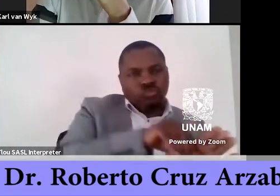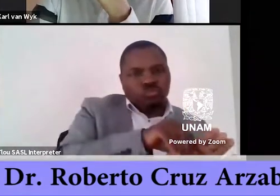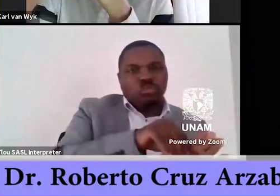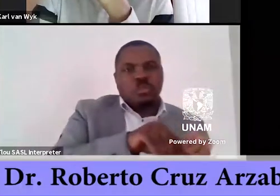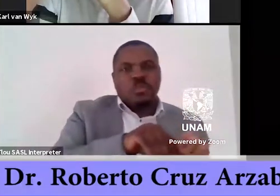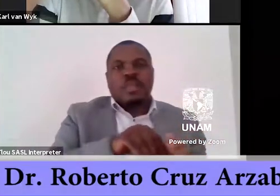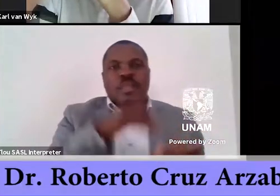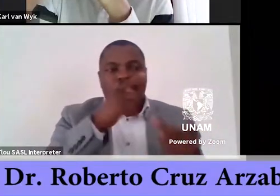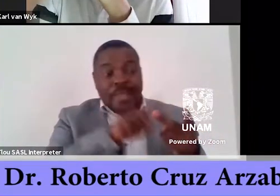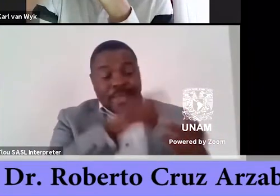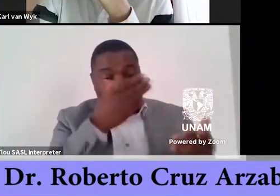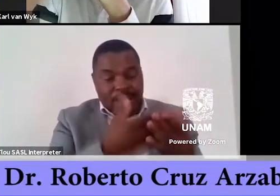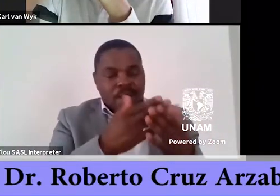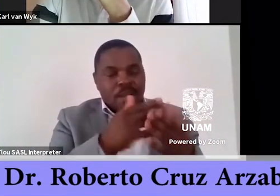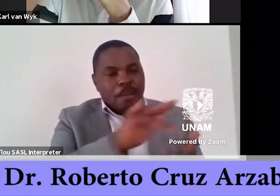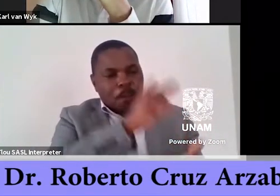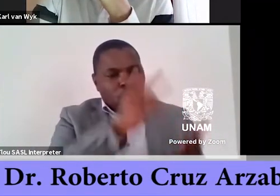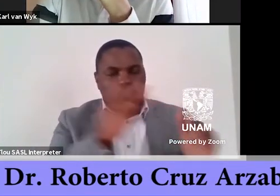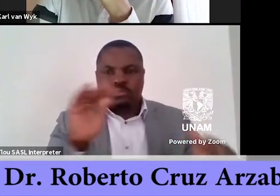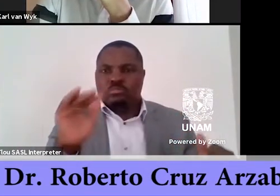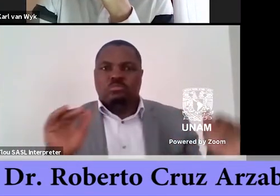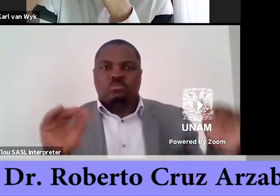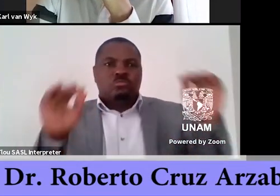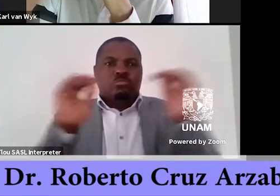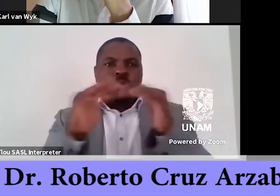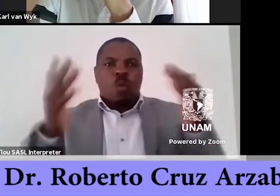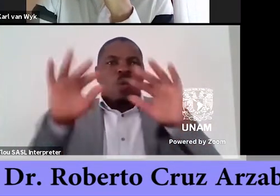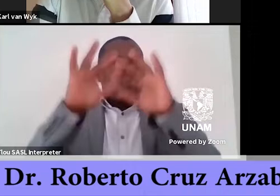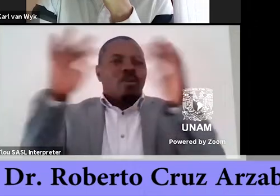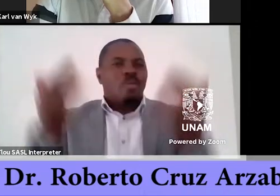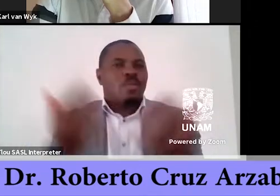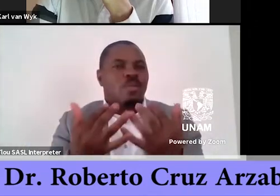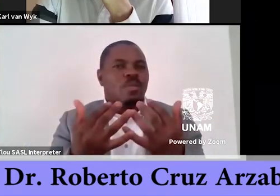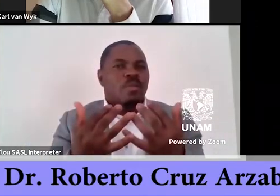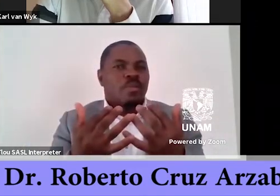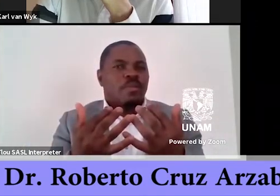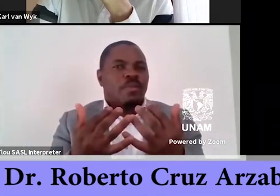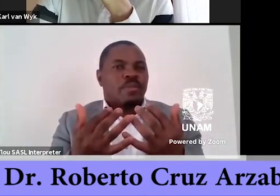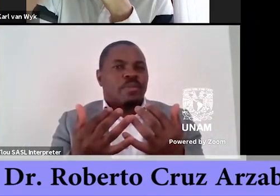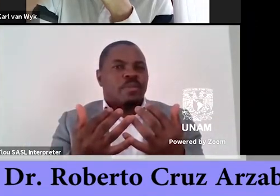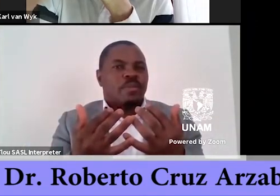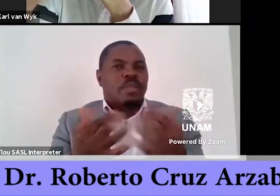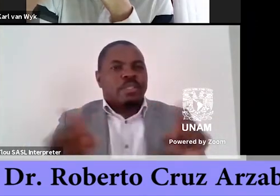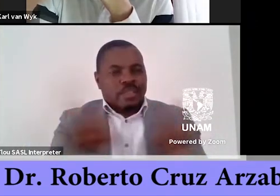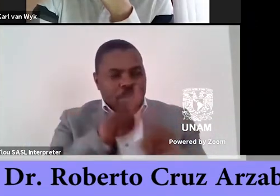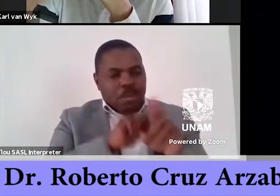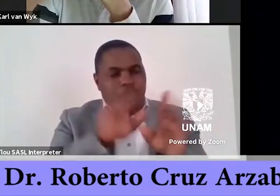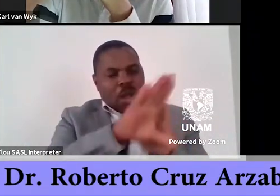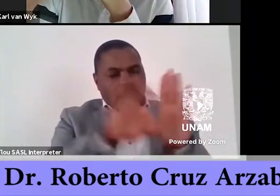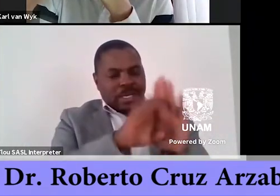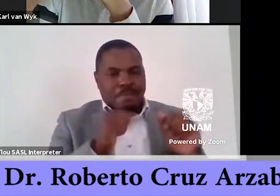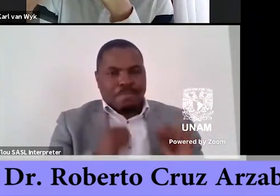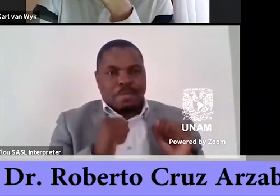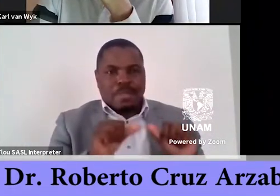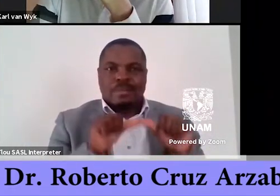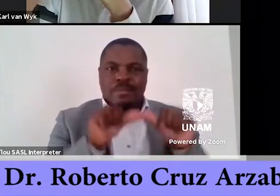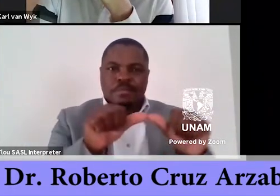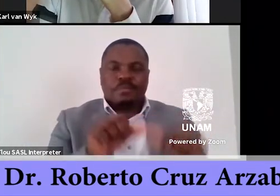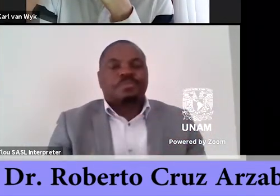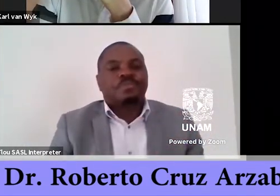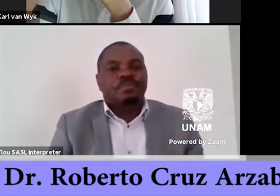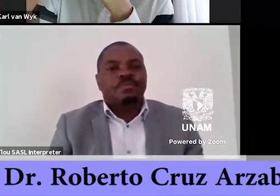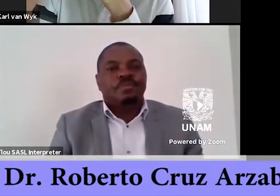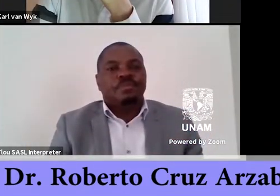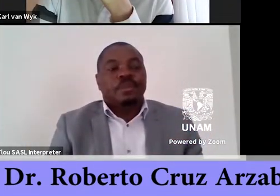position in world literature while keeping its heterogeneous character. We can even ask if Mexican